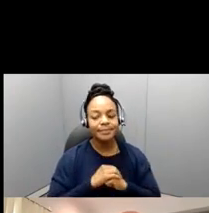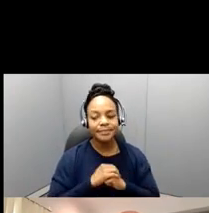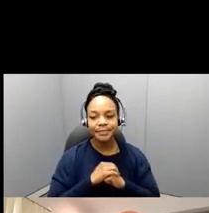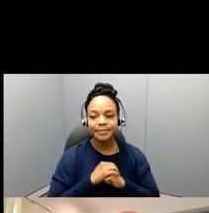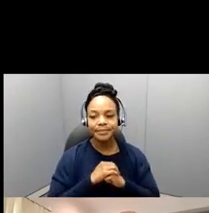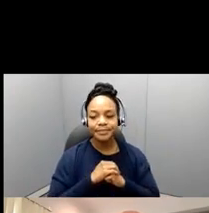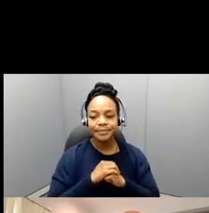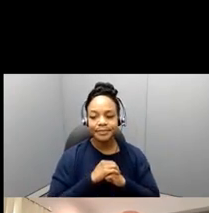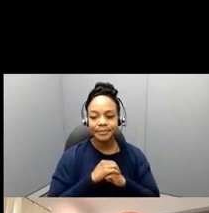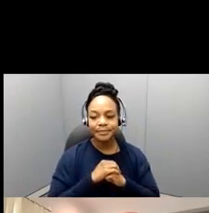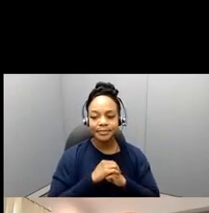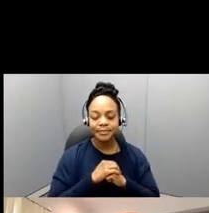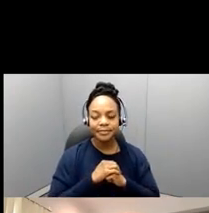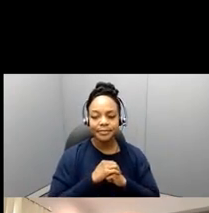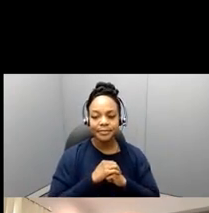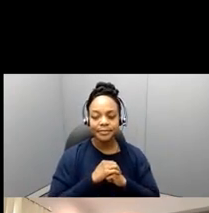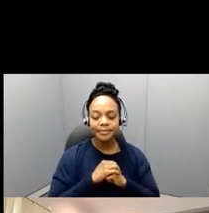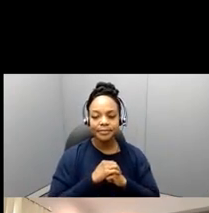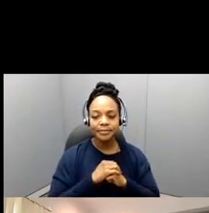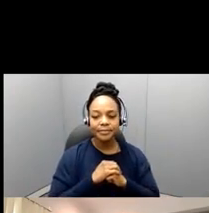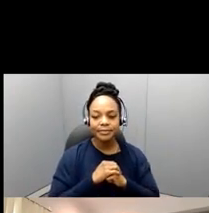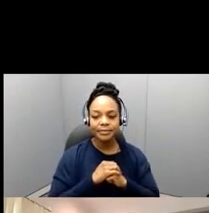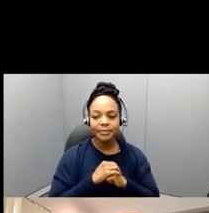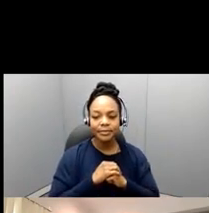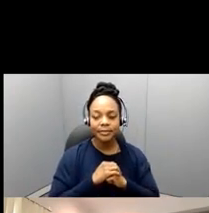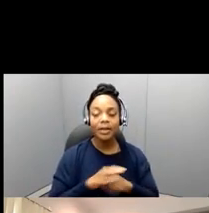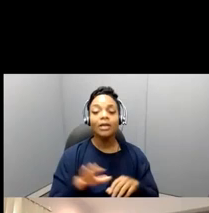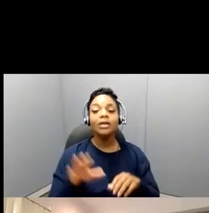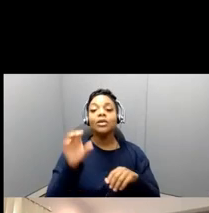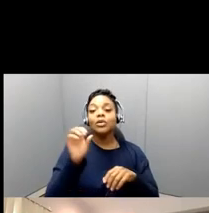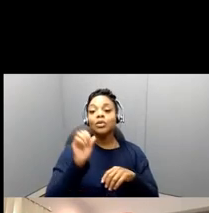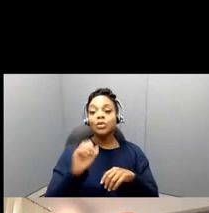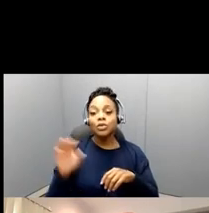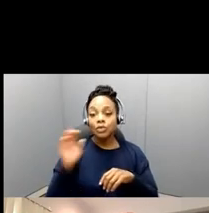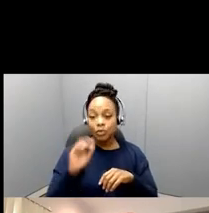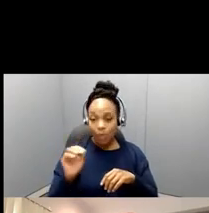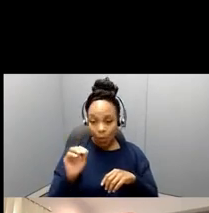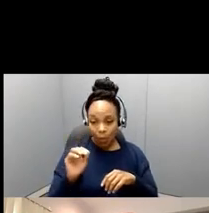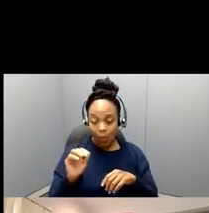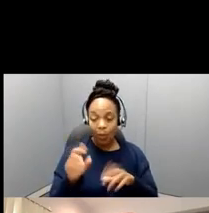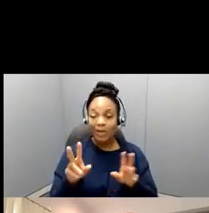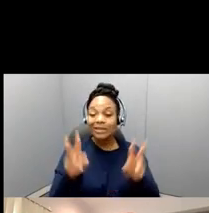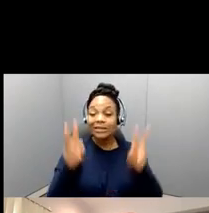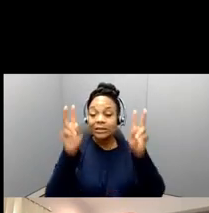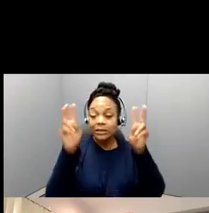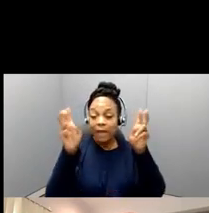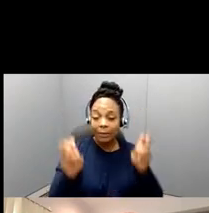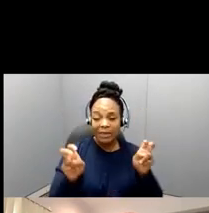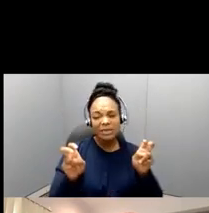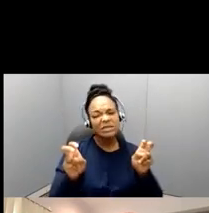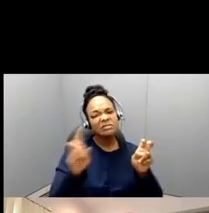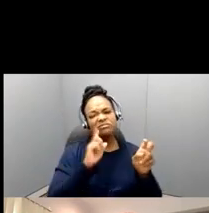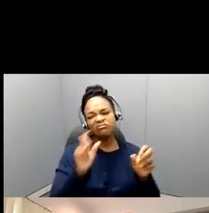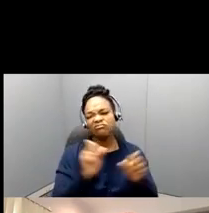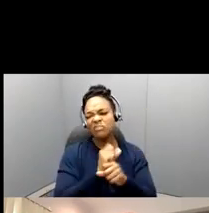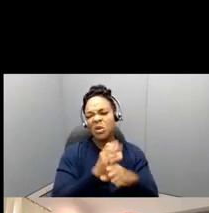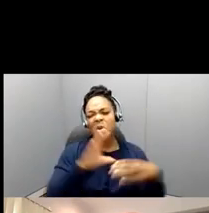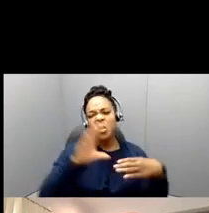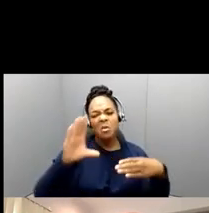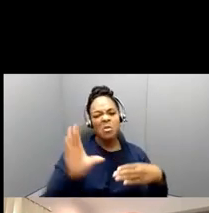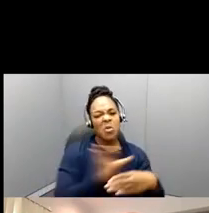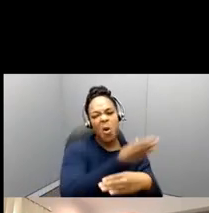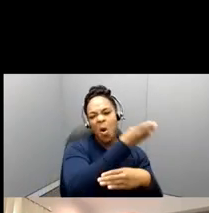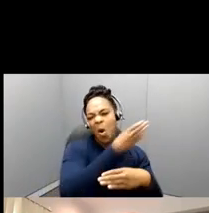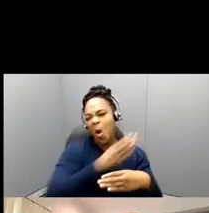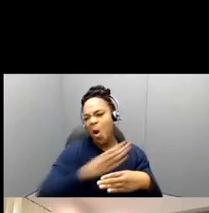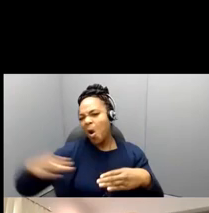So, as we start talking about topics, uh, this can be quite broad, broadly defined as how education research